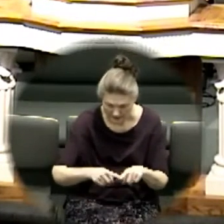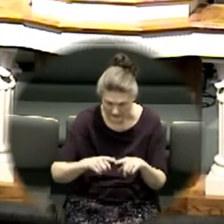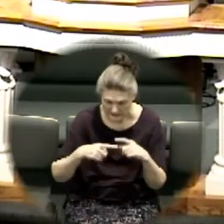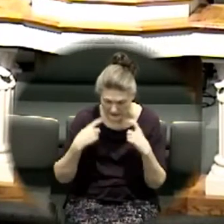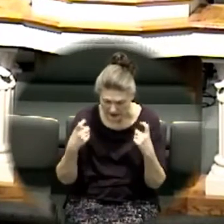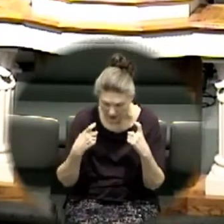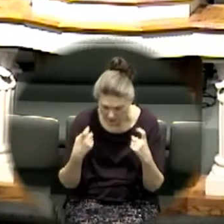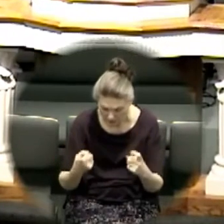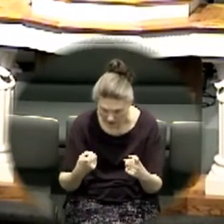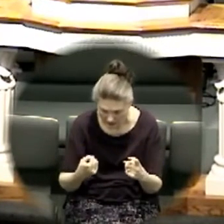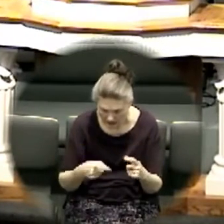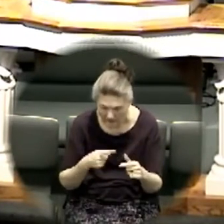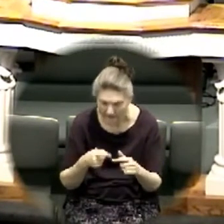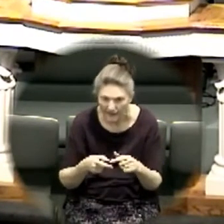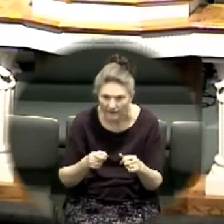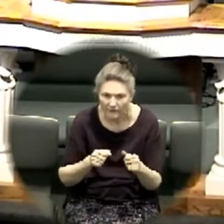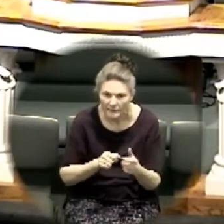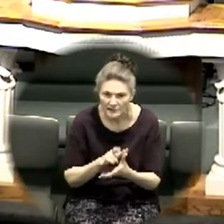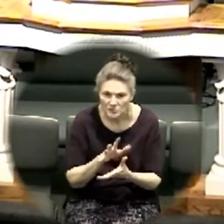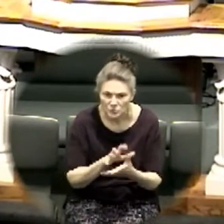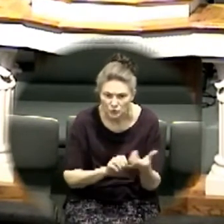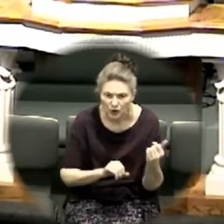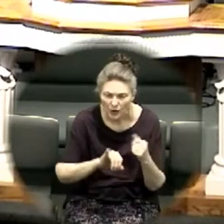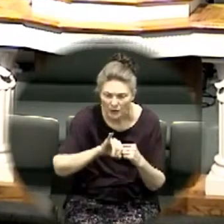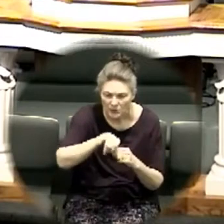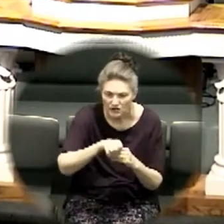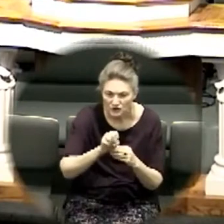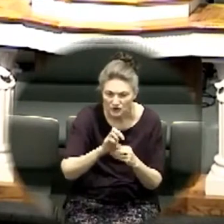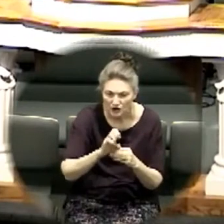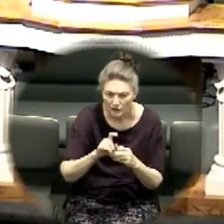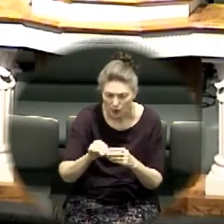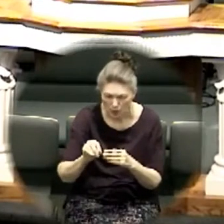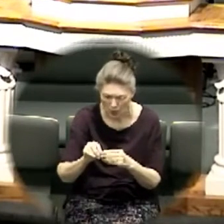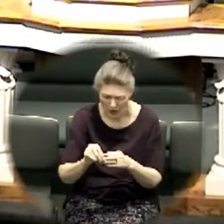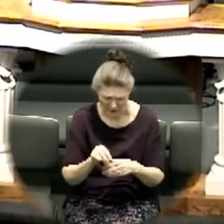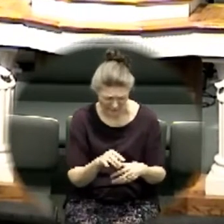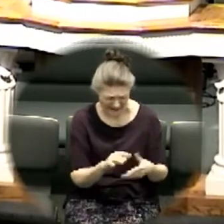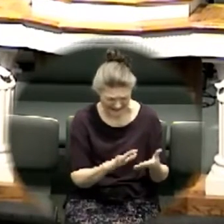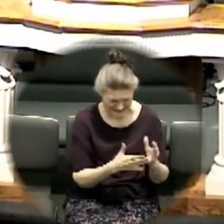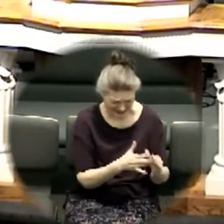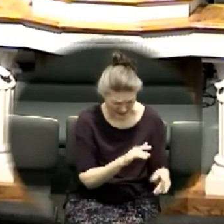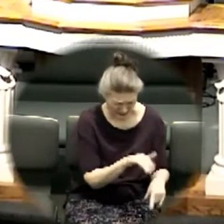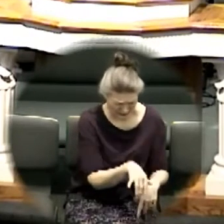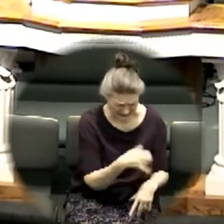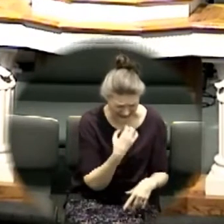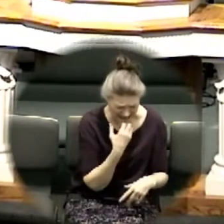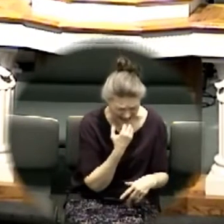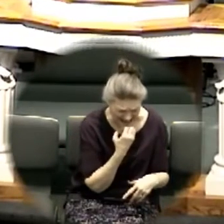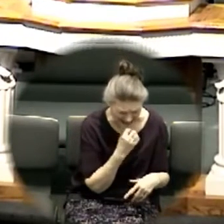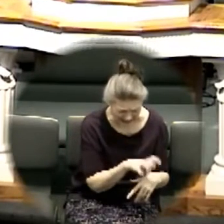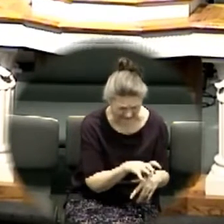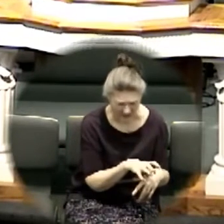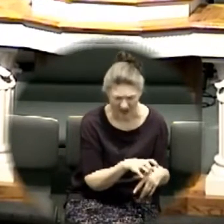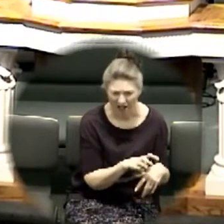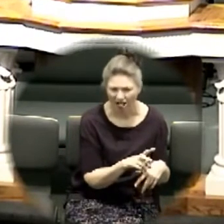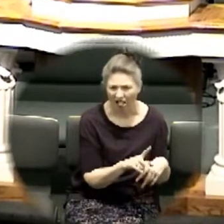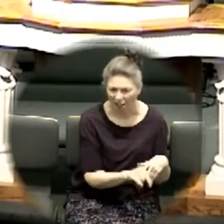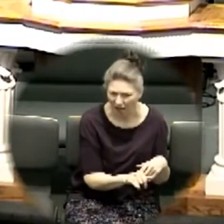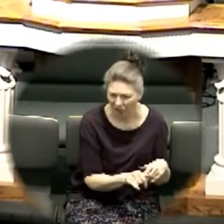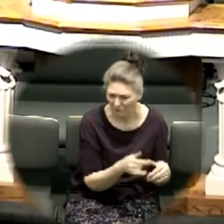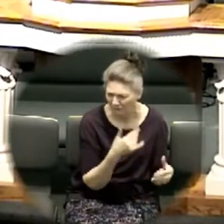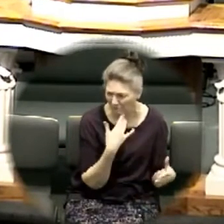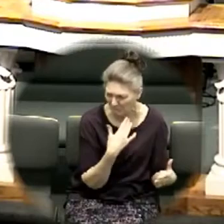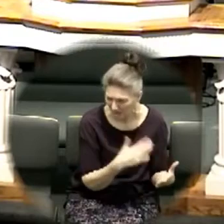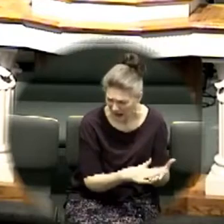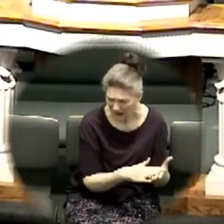so they Jericho was so evil it had high walls which tells me that if we do it right